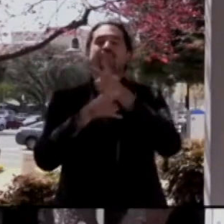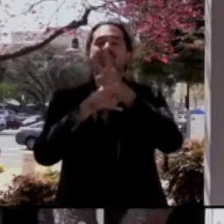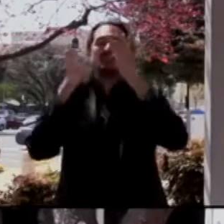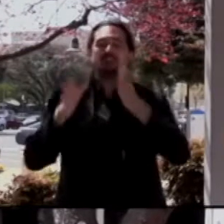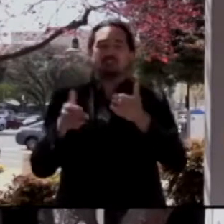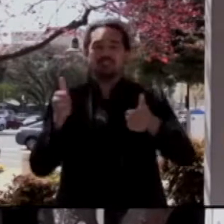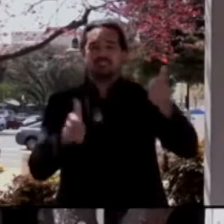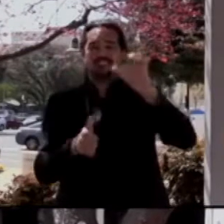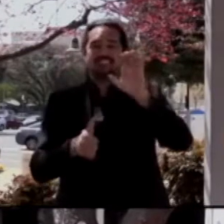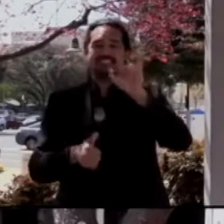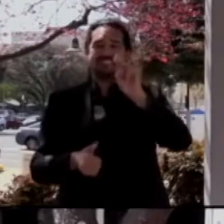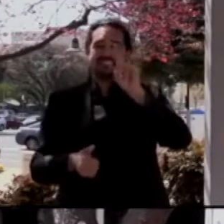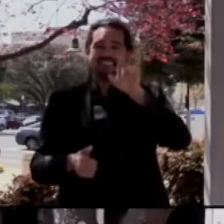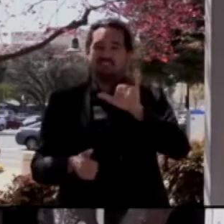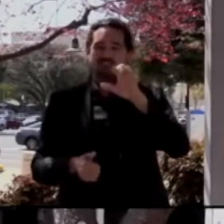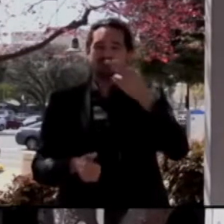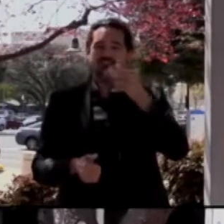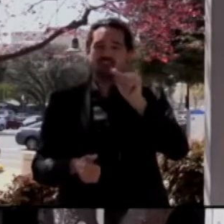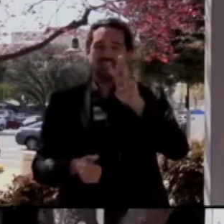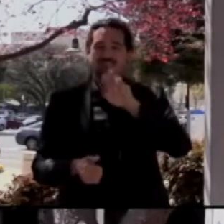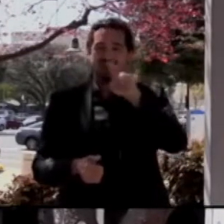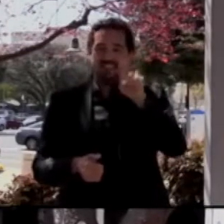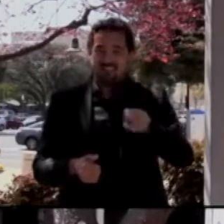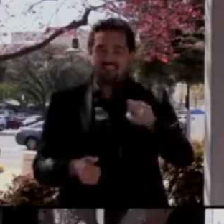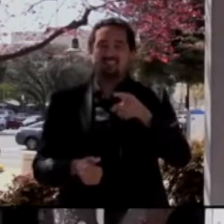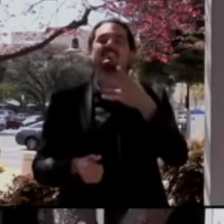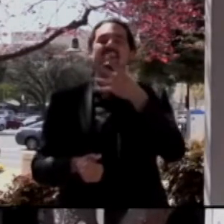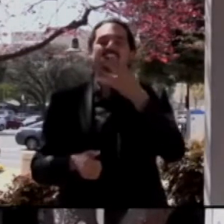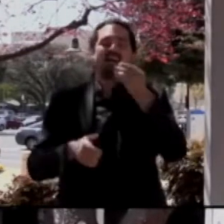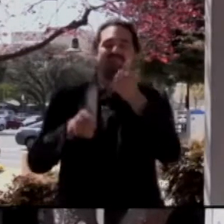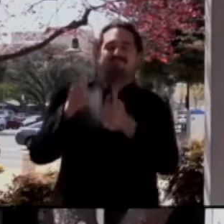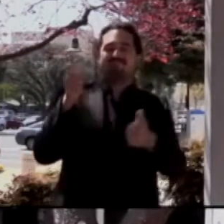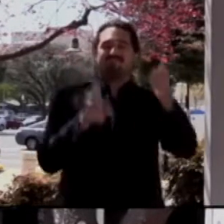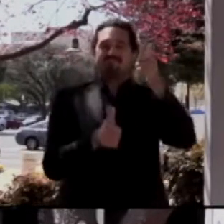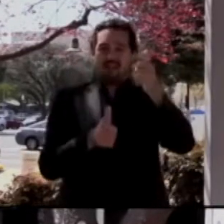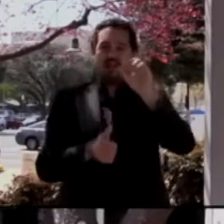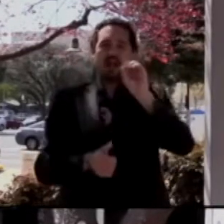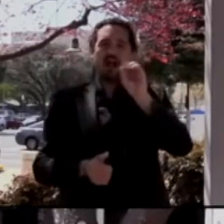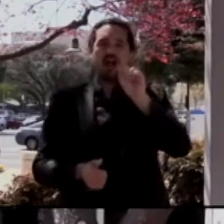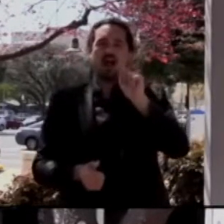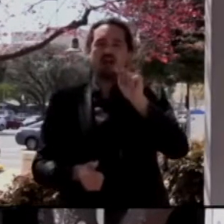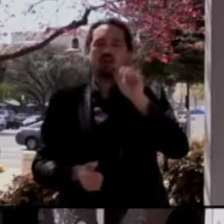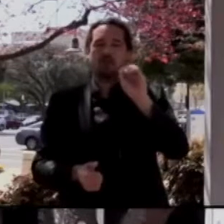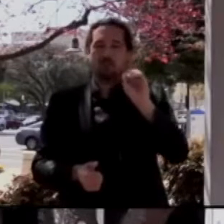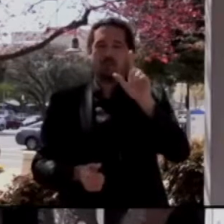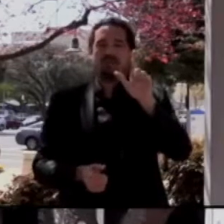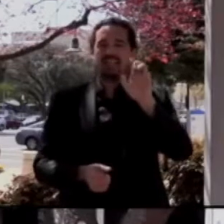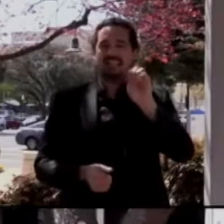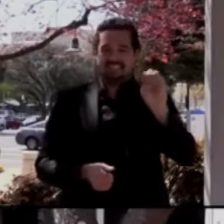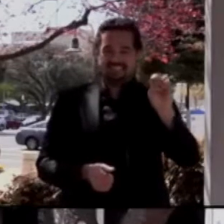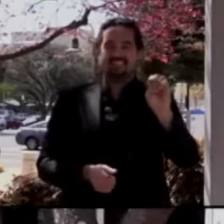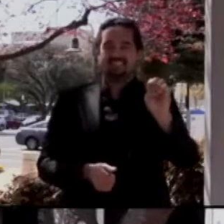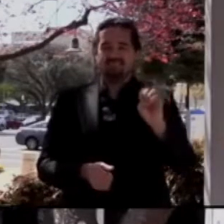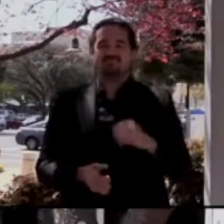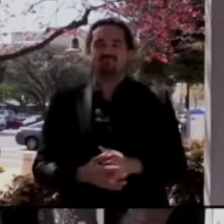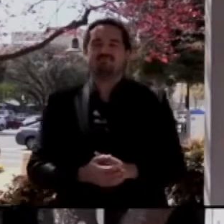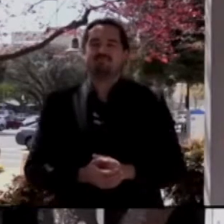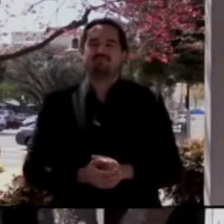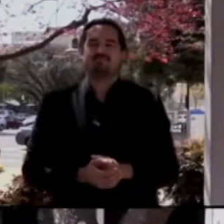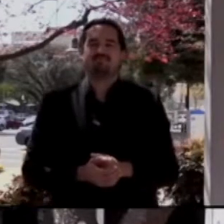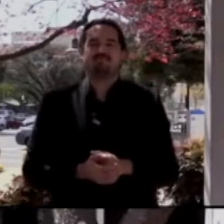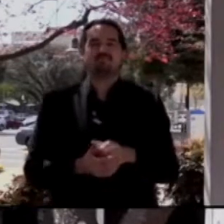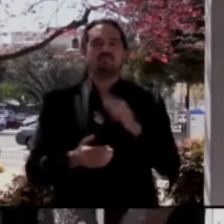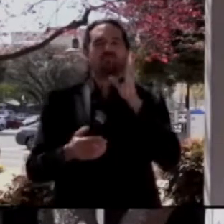County of Santa Clara Board of Supervisors. We will begin this press conference in English and American Sign Language. We will then move into